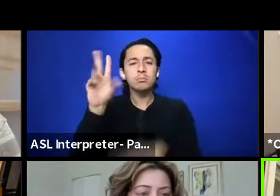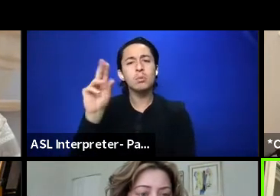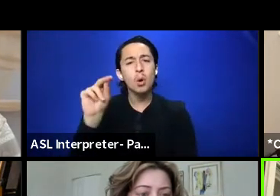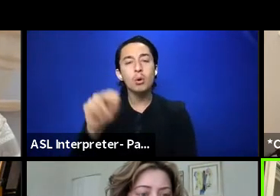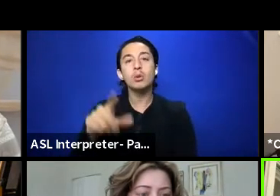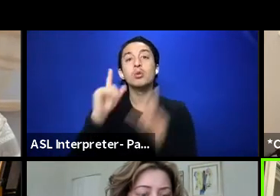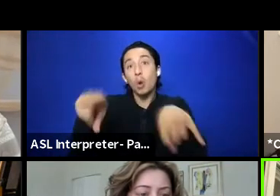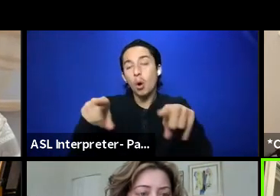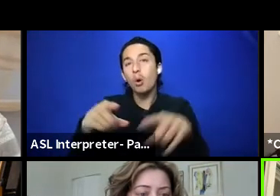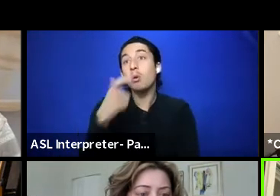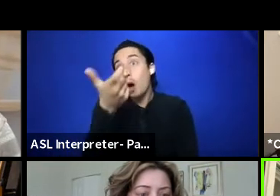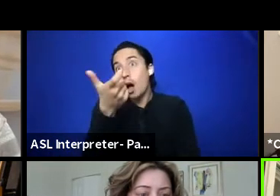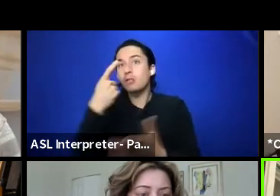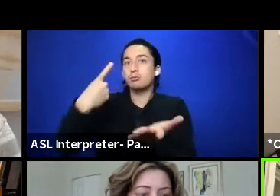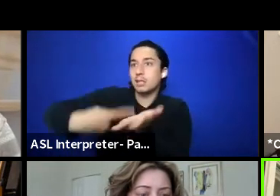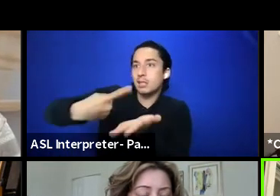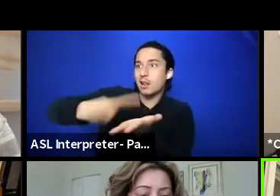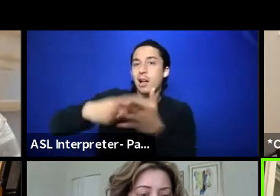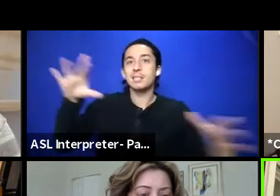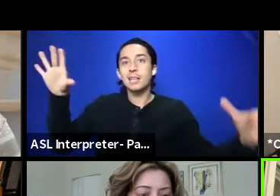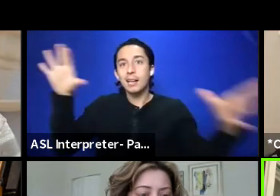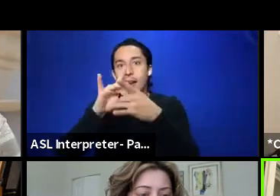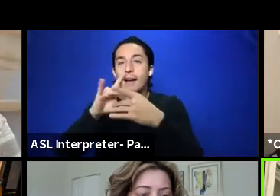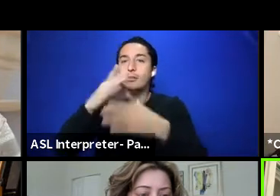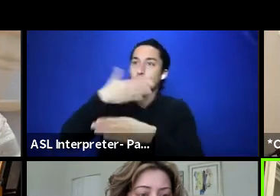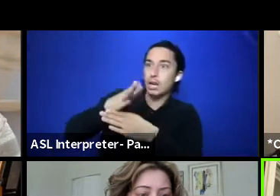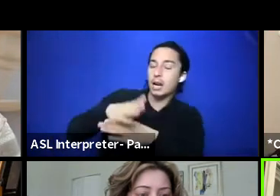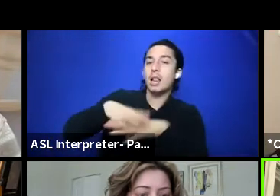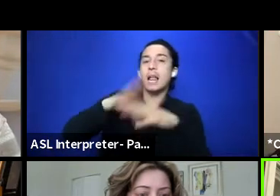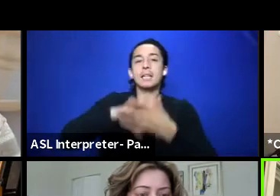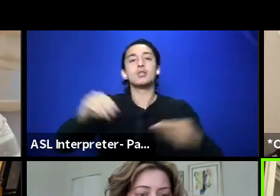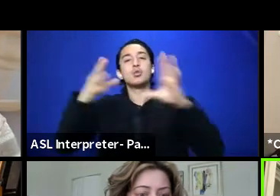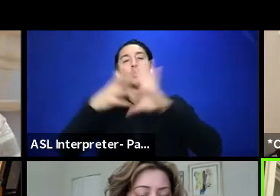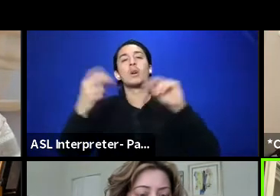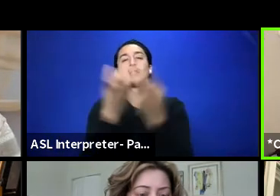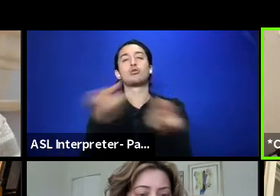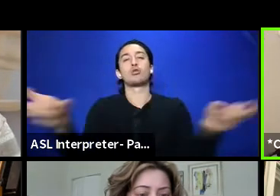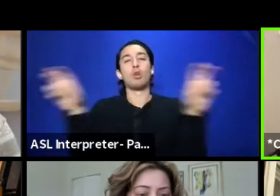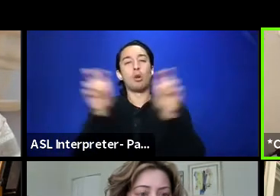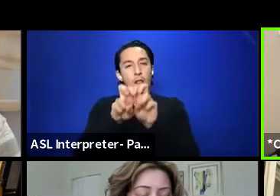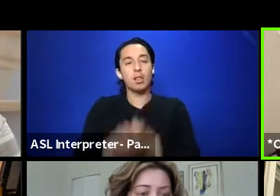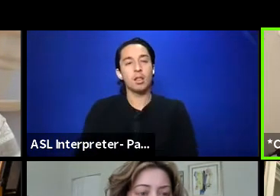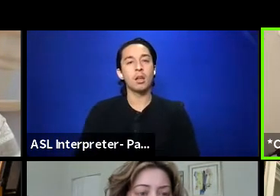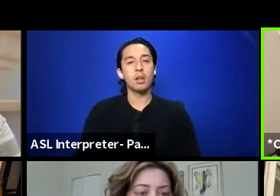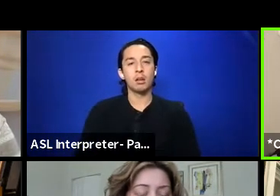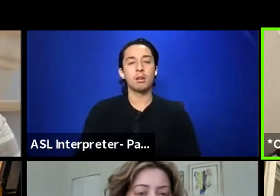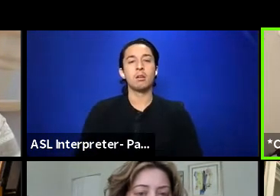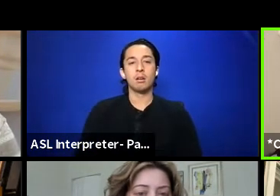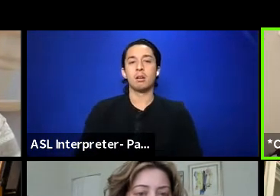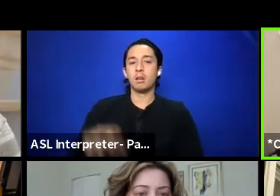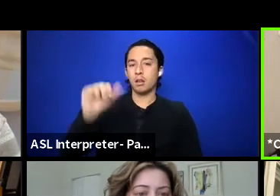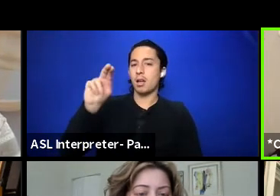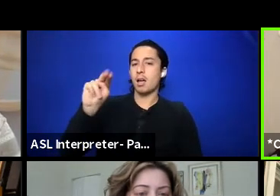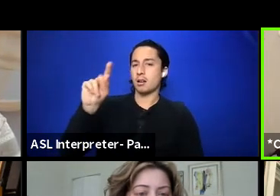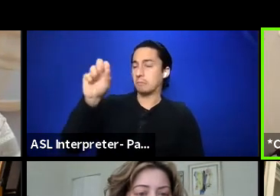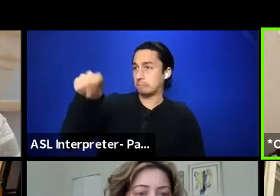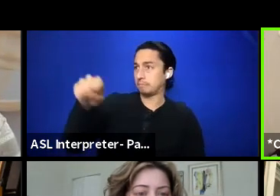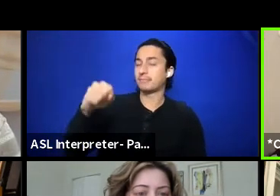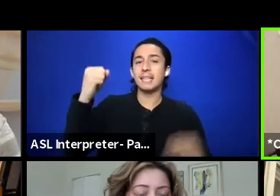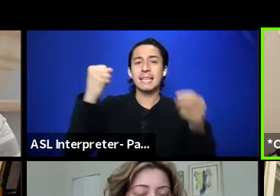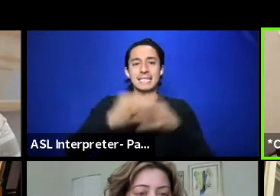discuss the show, and you connect, and you share, like, story circles, and, you know. Mm-hmm. Yeah, I'm hearing, like, expand the,